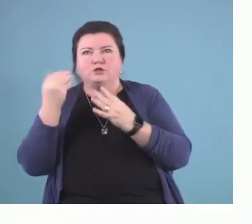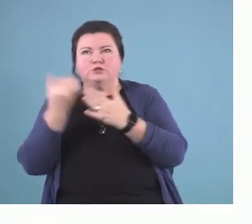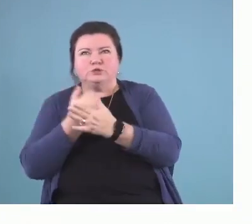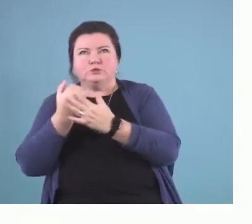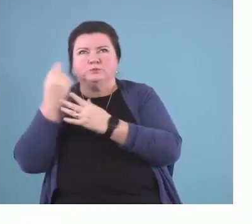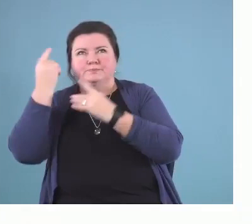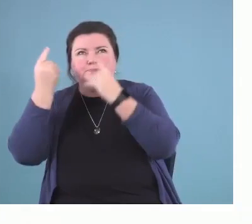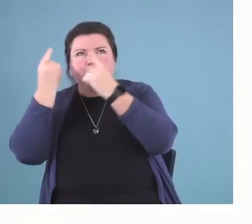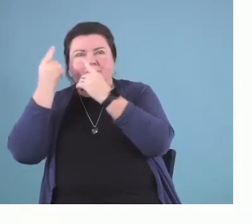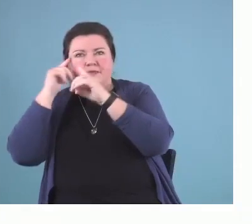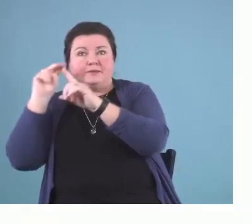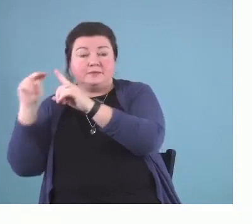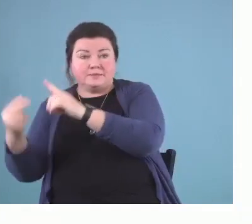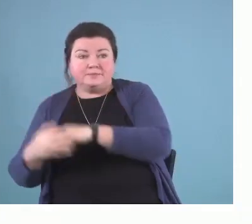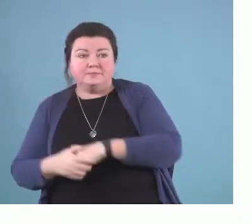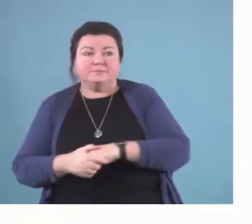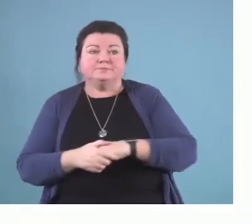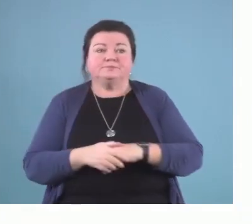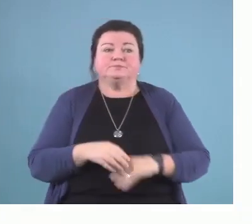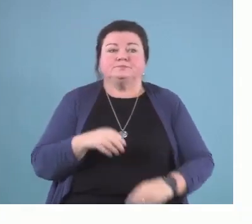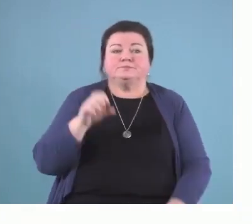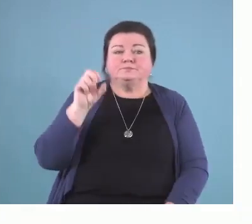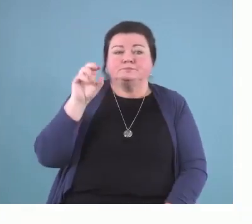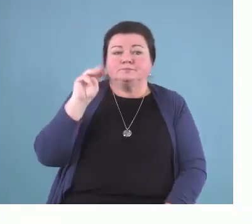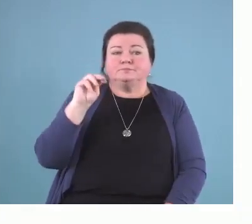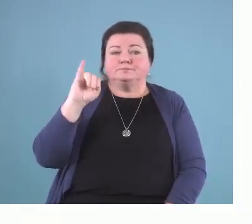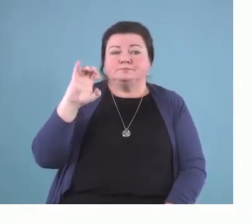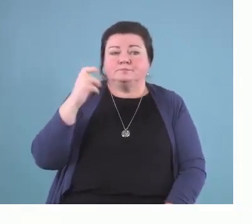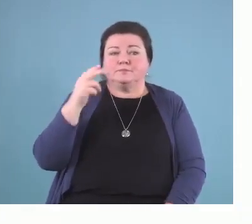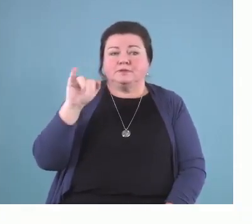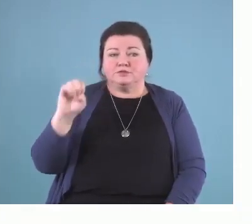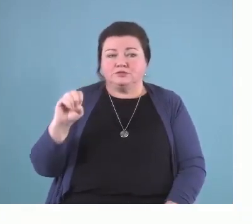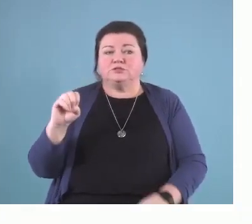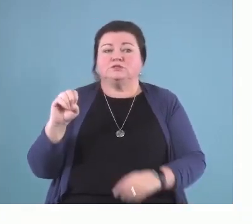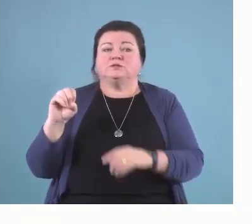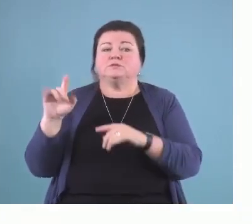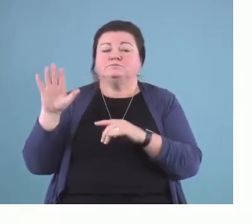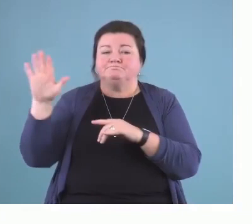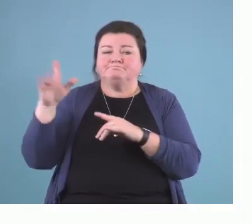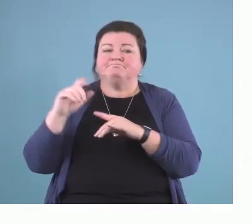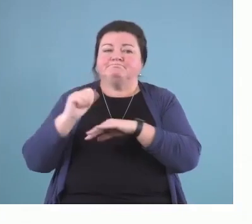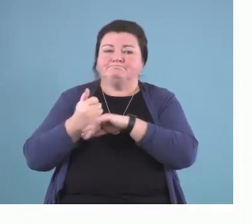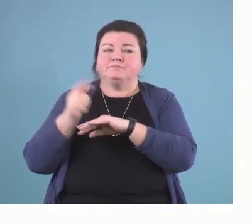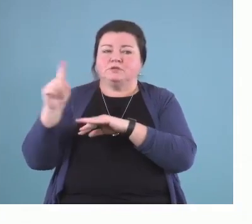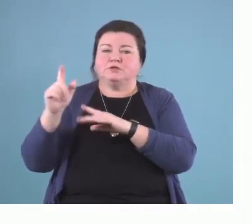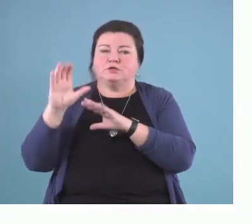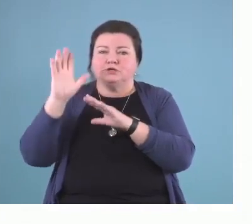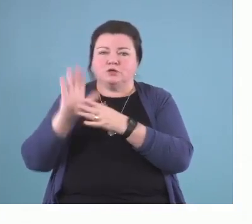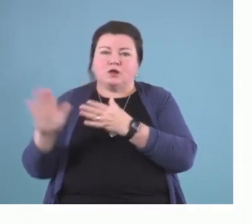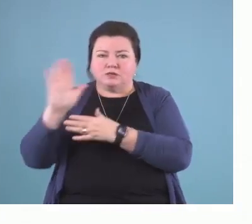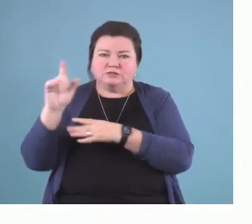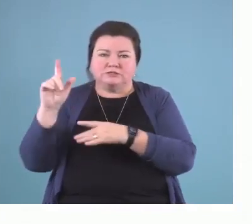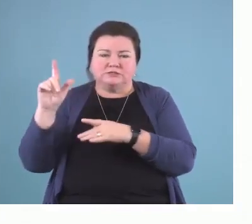Susan Michie and her colleagues at University College in London have this tool that I've provided you the link to.